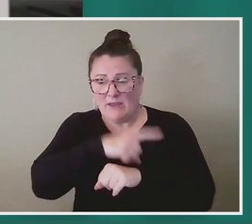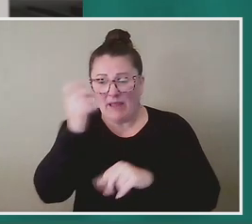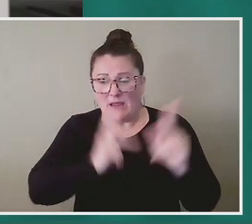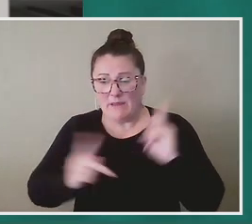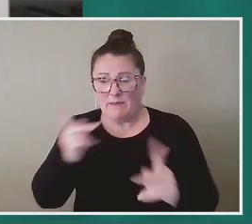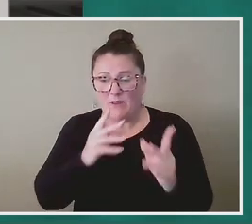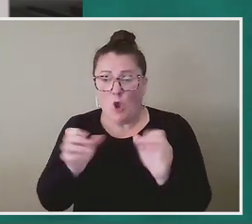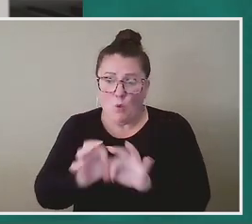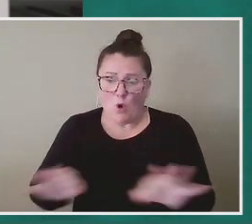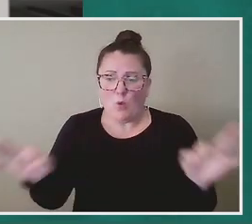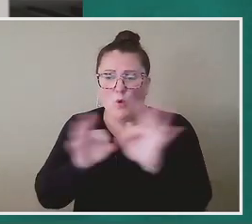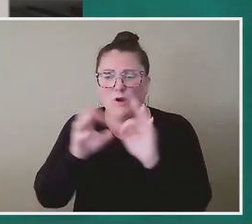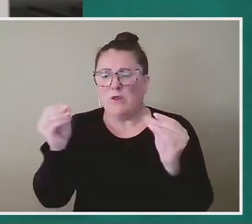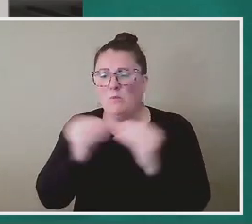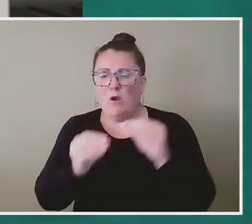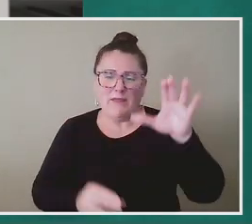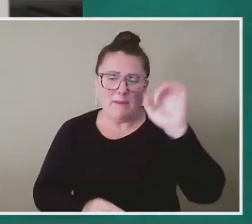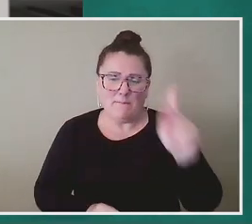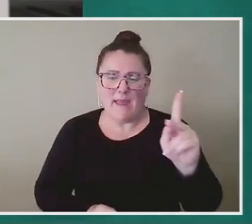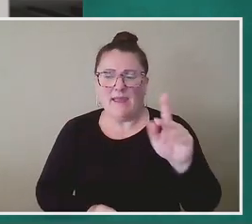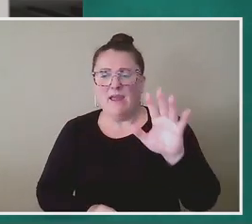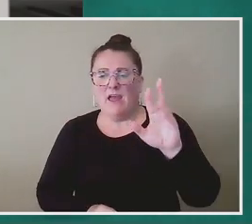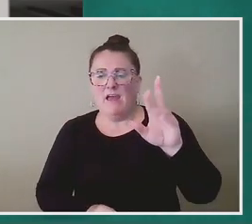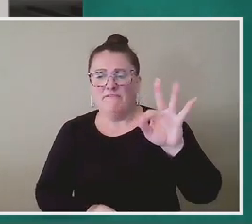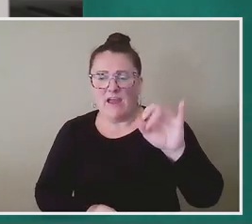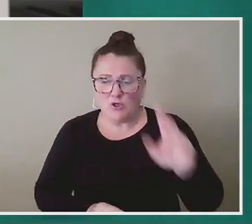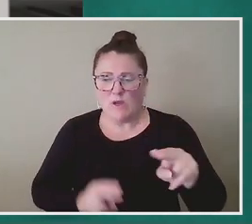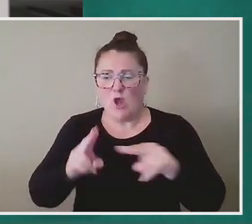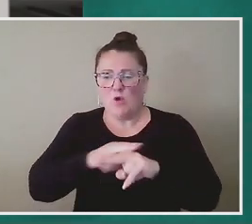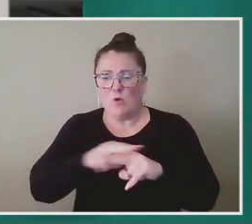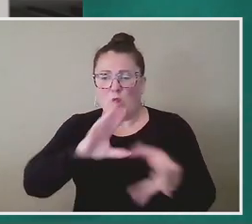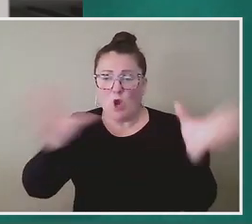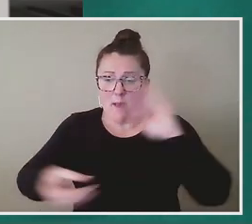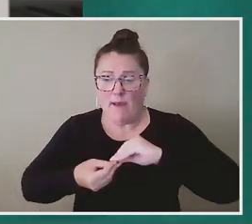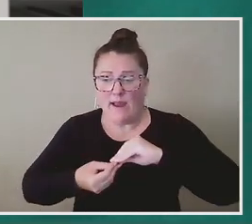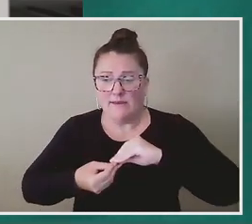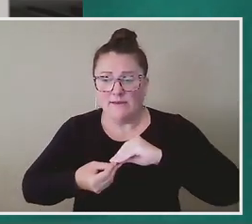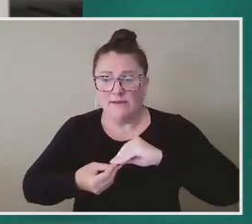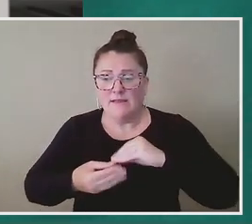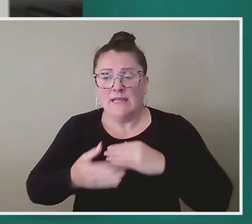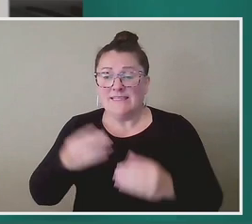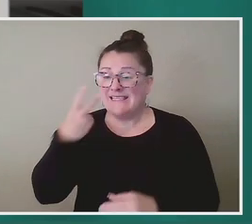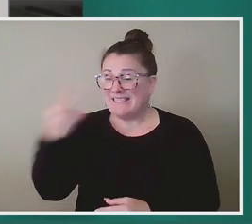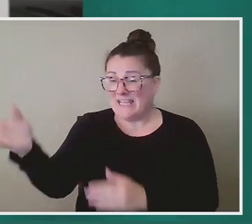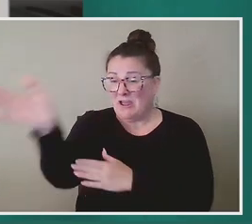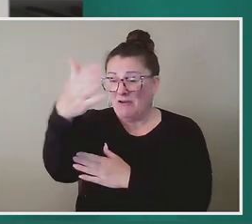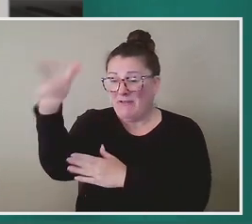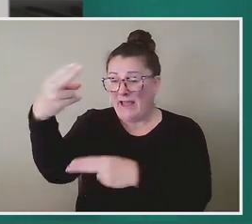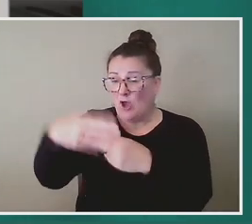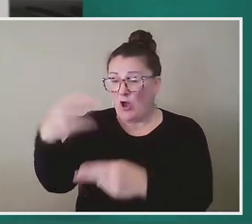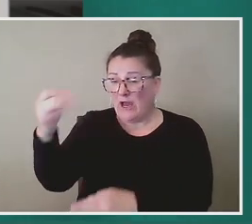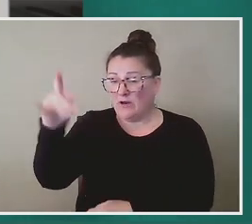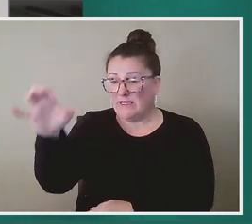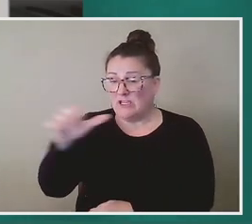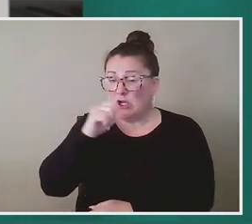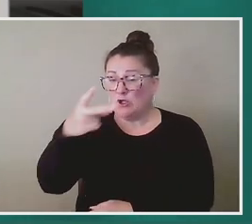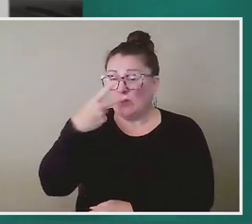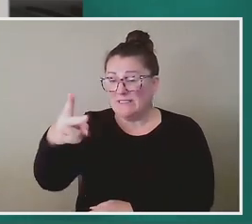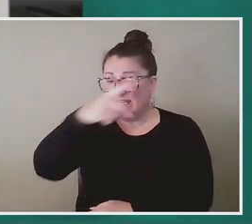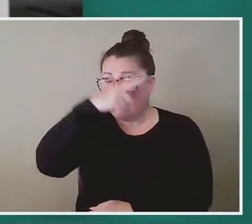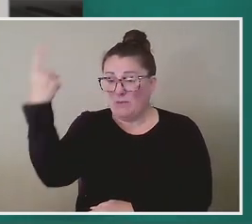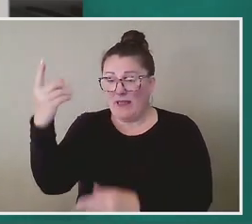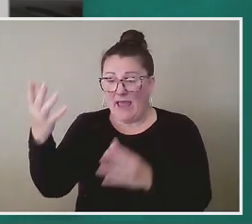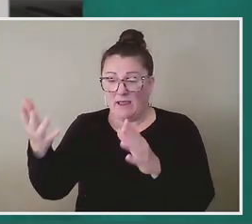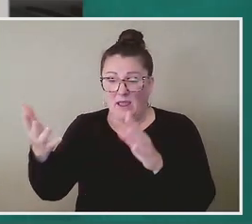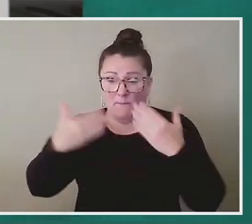than every bank, factory, and railroad combined. It's easy to look at a flag and call it heritage when you don't see the black bodies buried behind it.